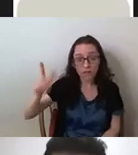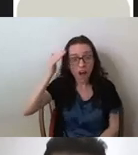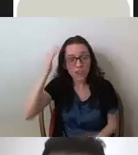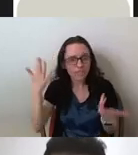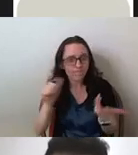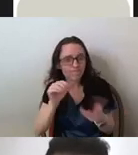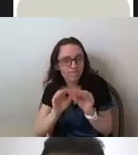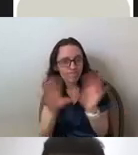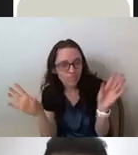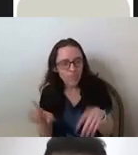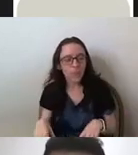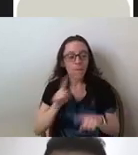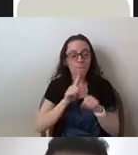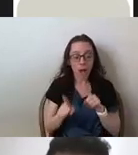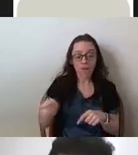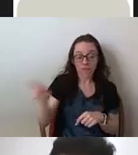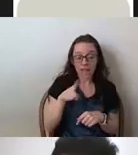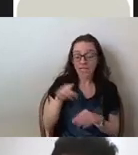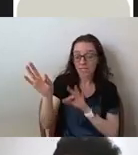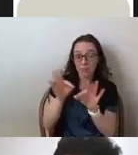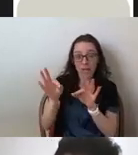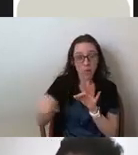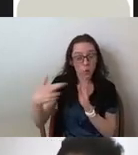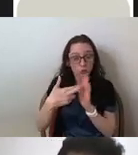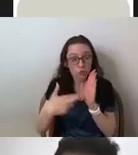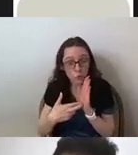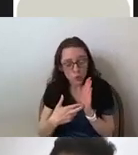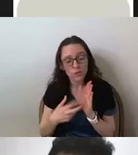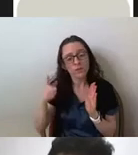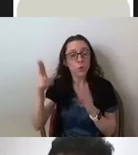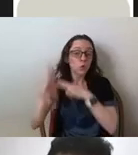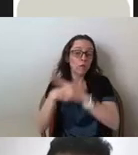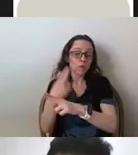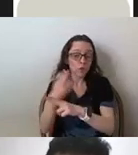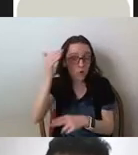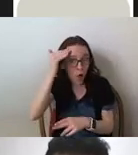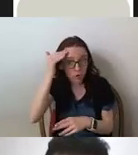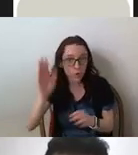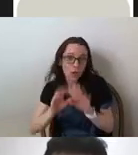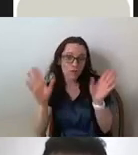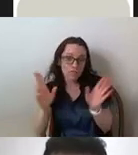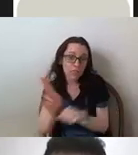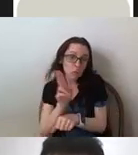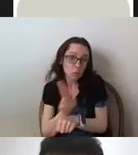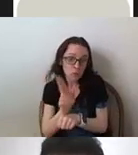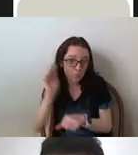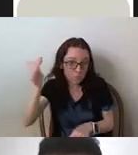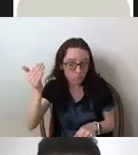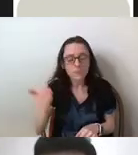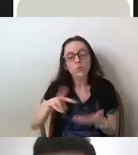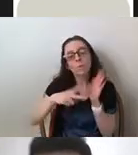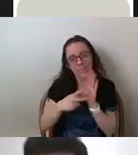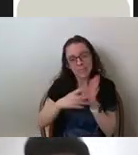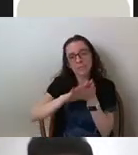powers define these rules ex ante, um, you know, universal knowledge was certainly utilized, um, and thus it becomes a public